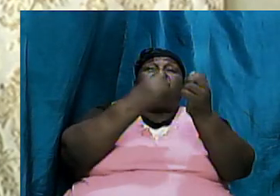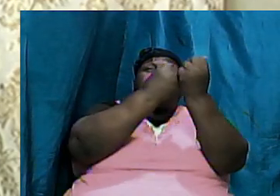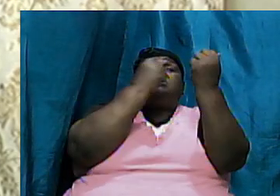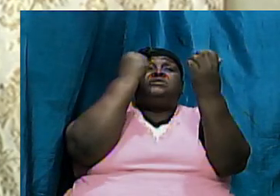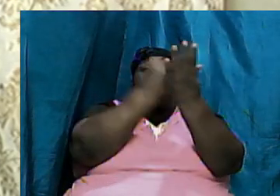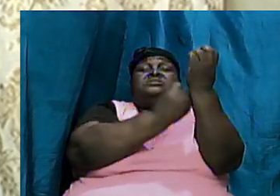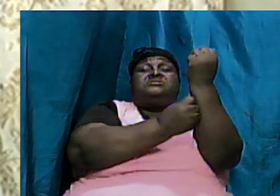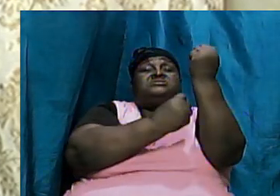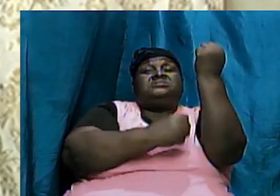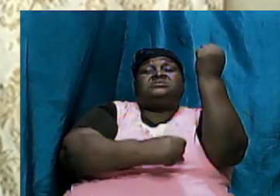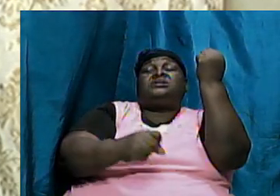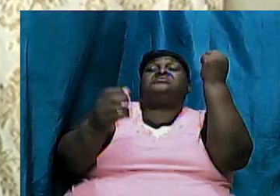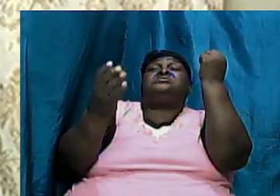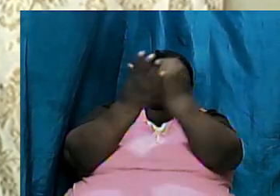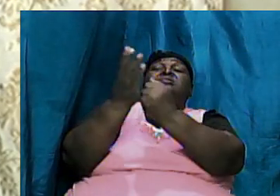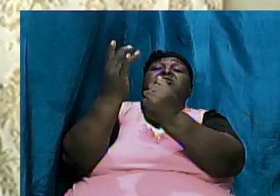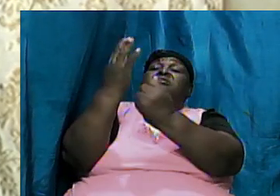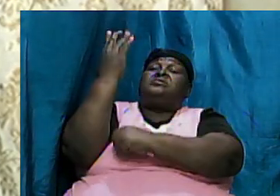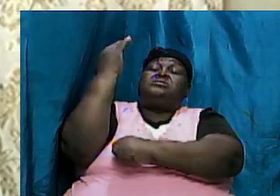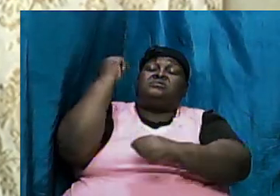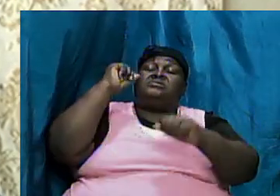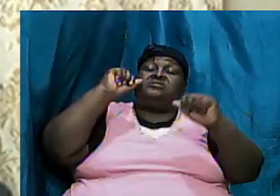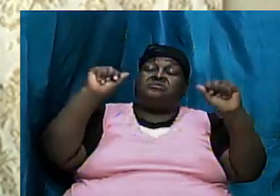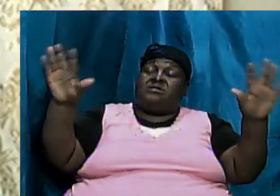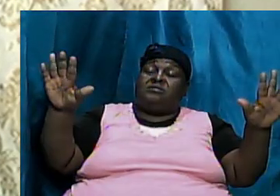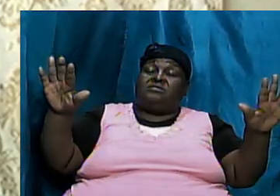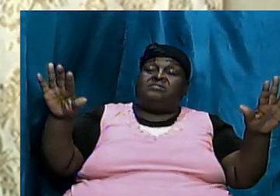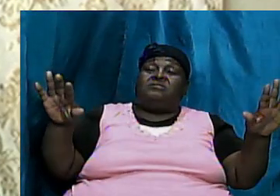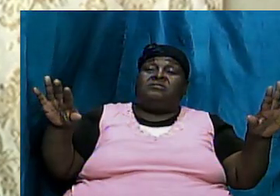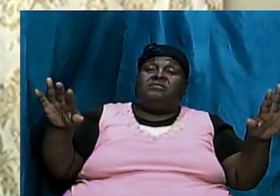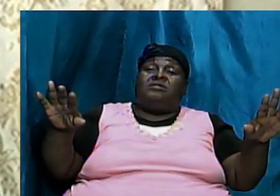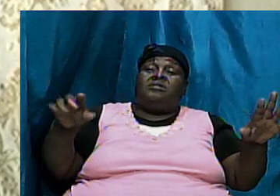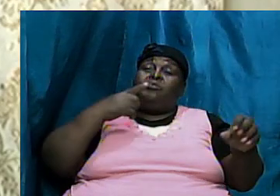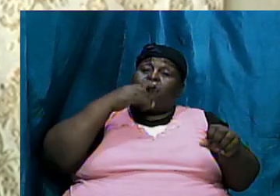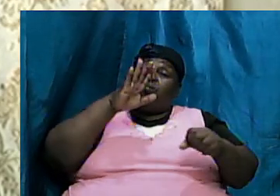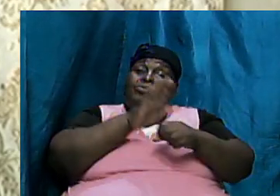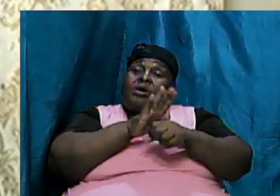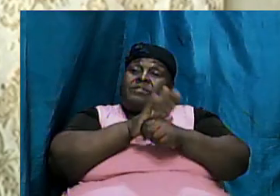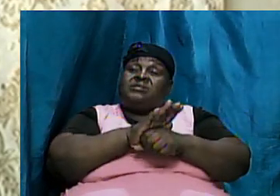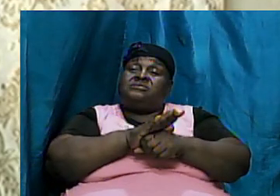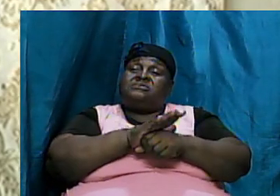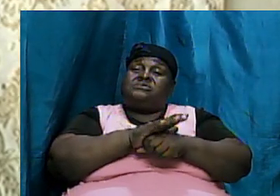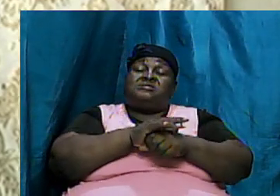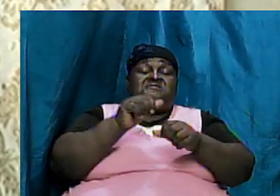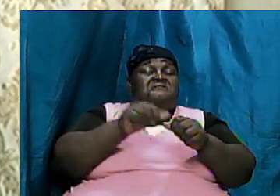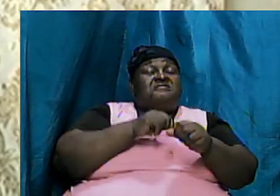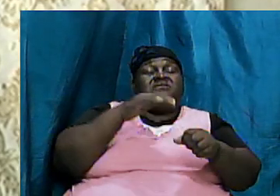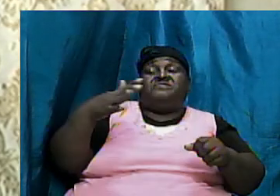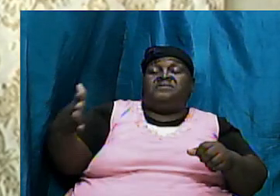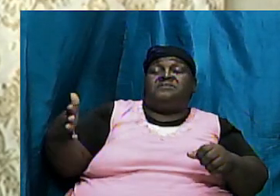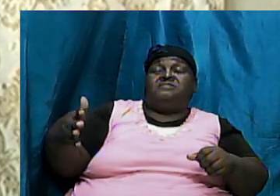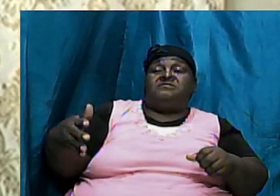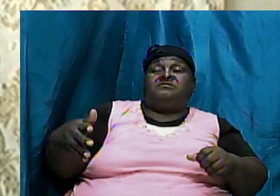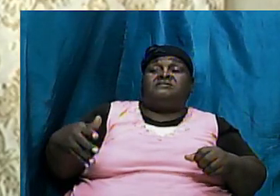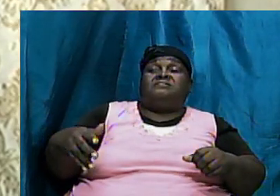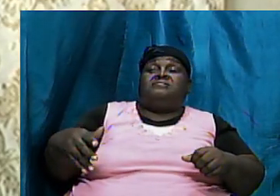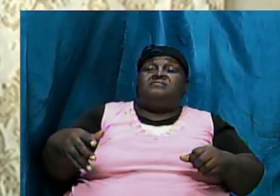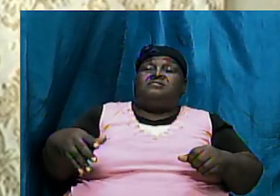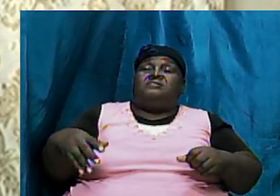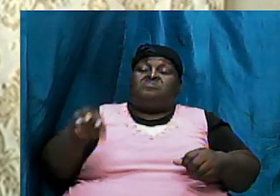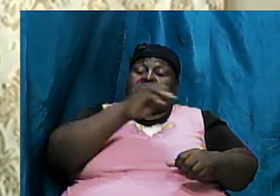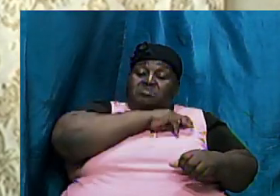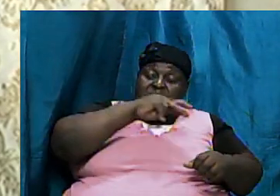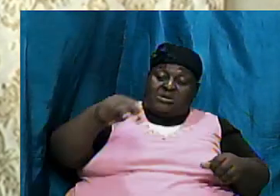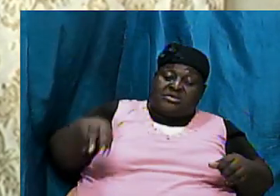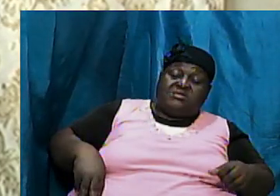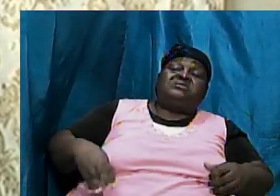Genesis spoke about promise of yes Genesis spoke about Messiah